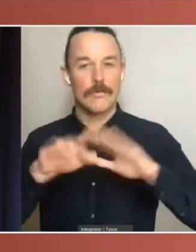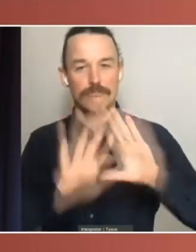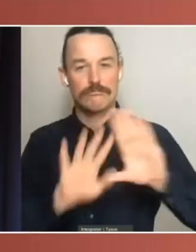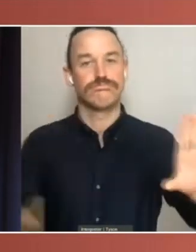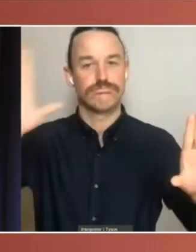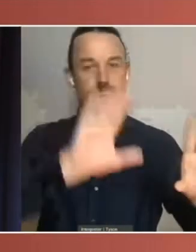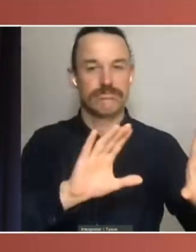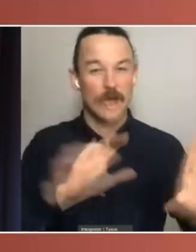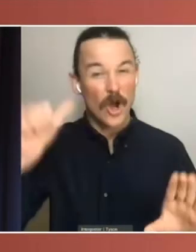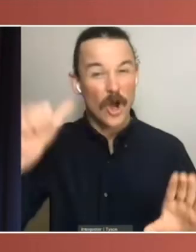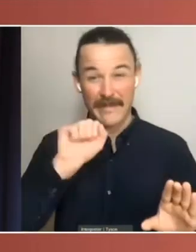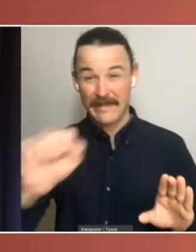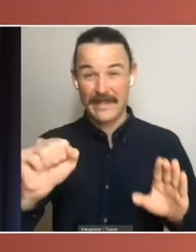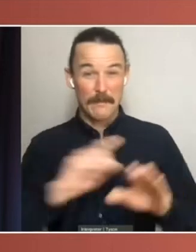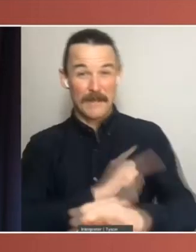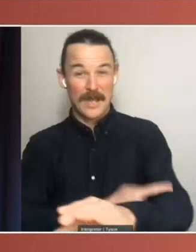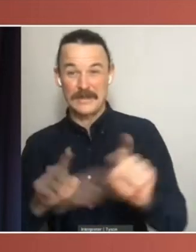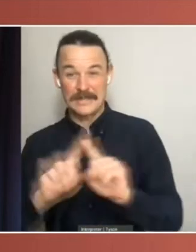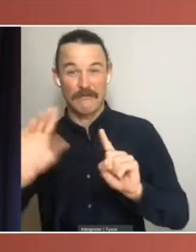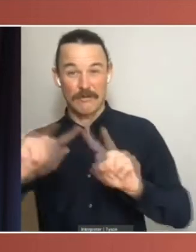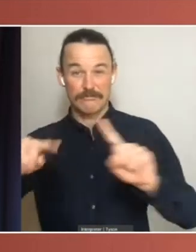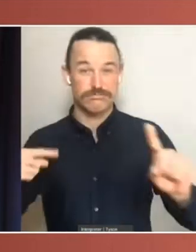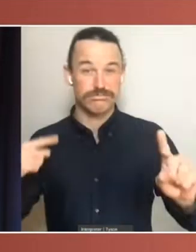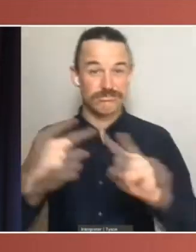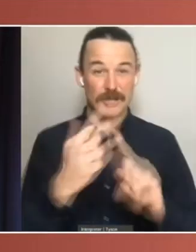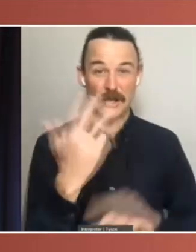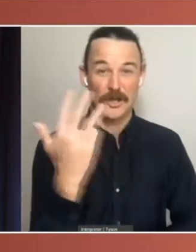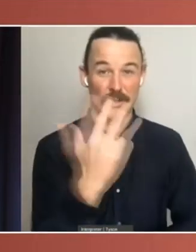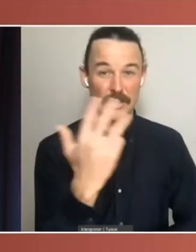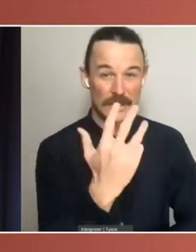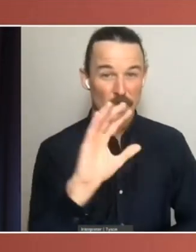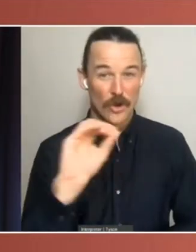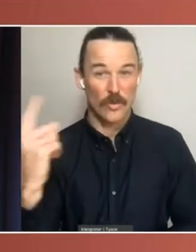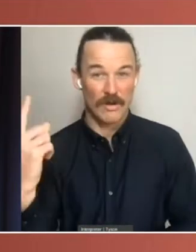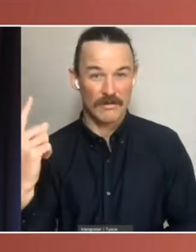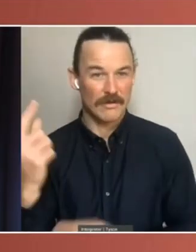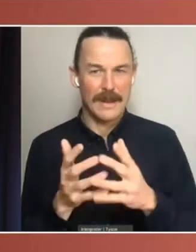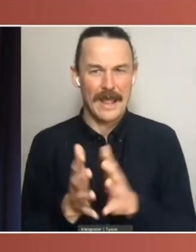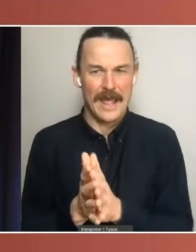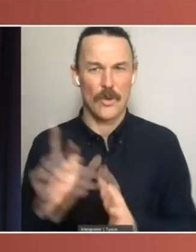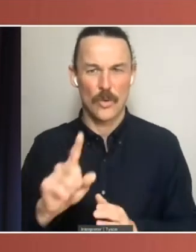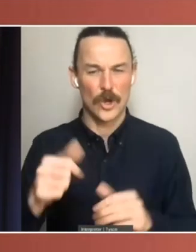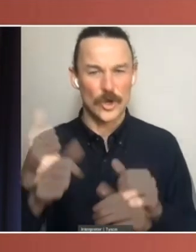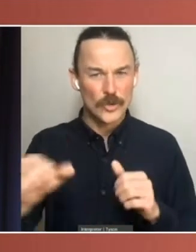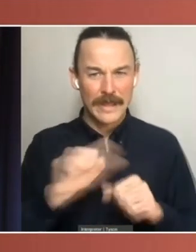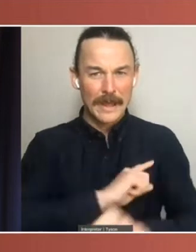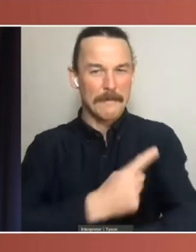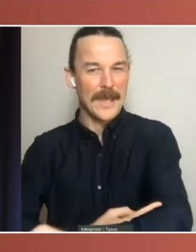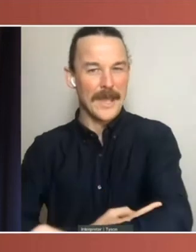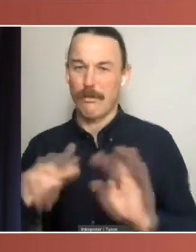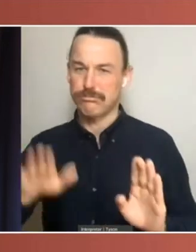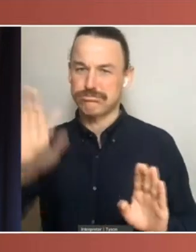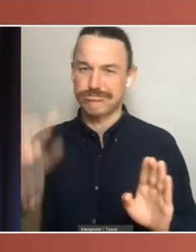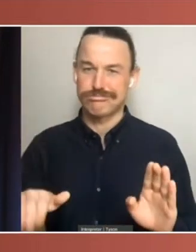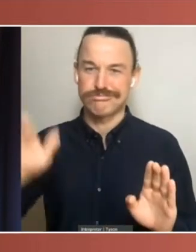were in 1901, its use of those powers has waxed and waned over the decades. The winner takes all